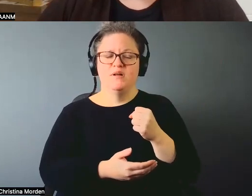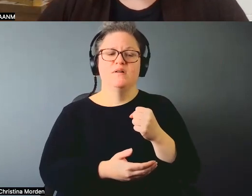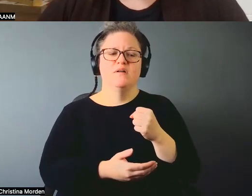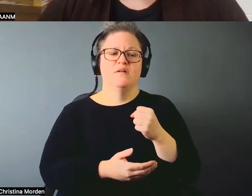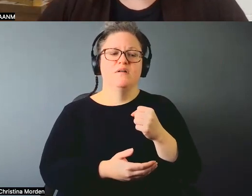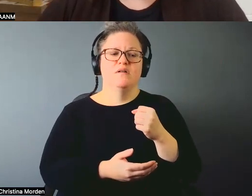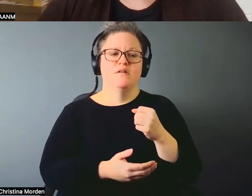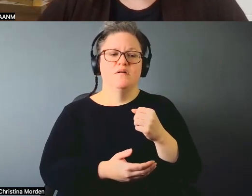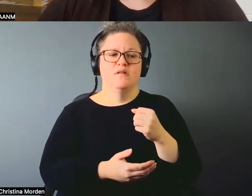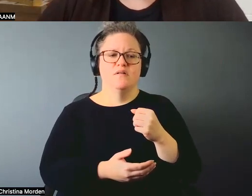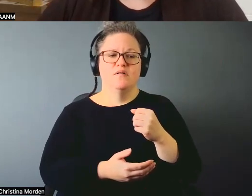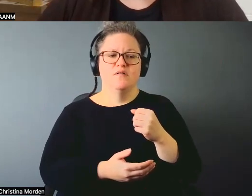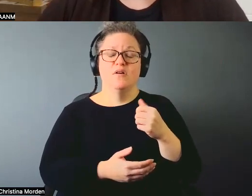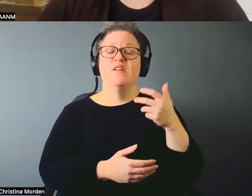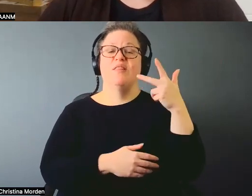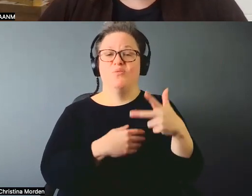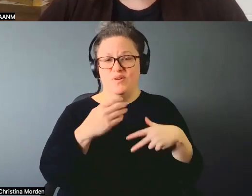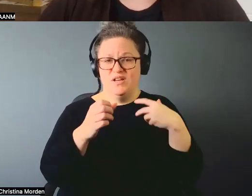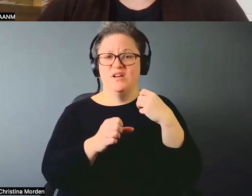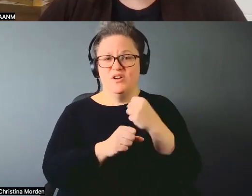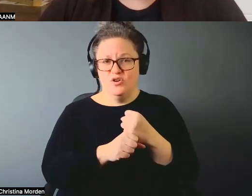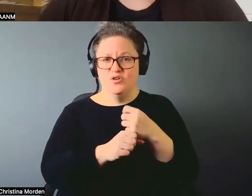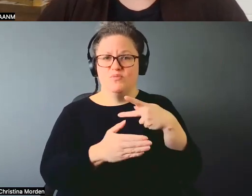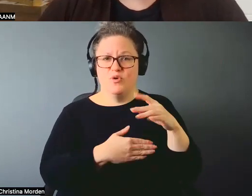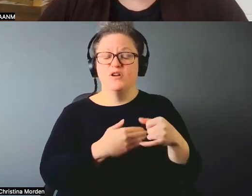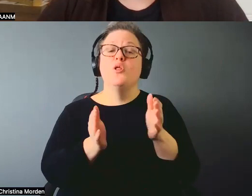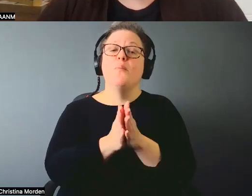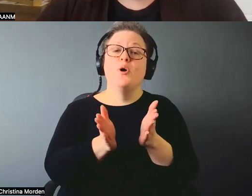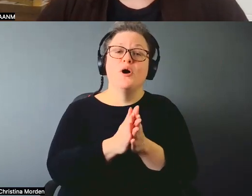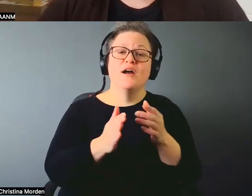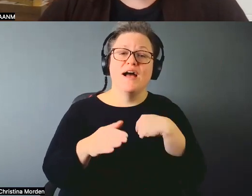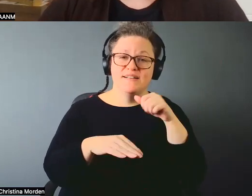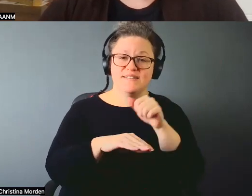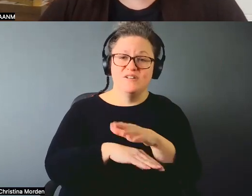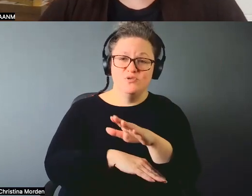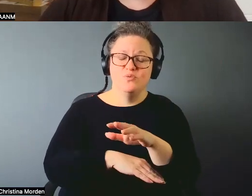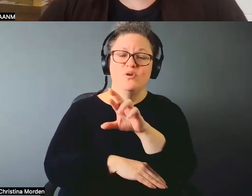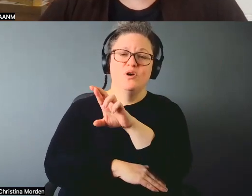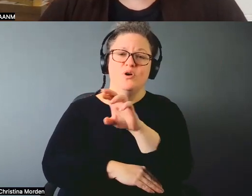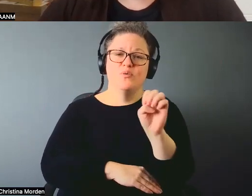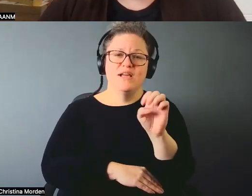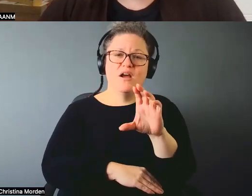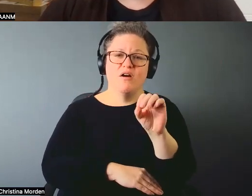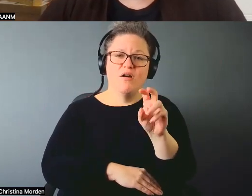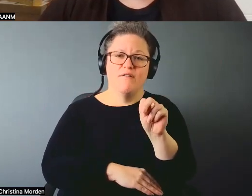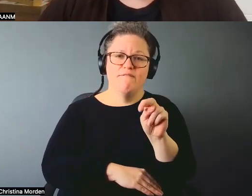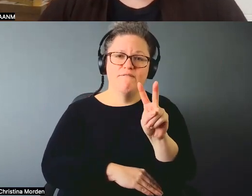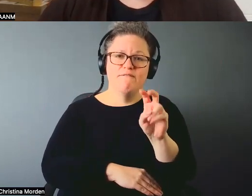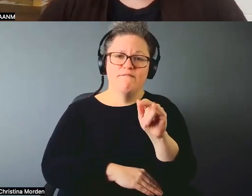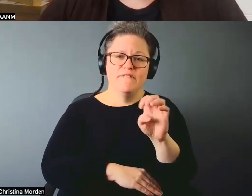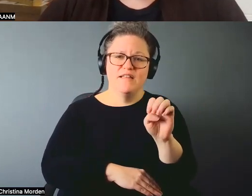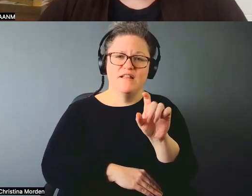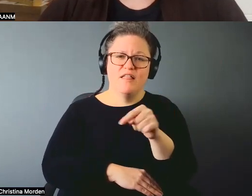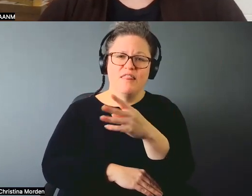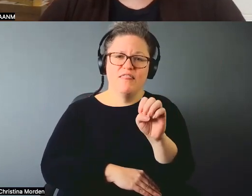It ended up being a three three year project, the book that I sent you to reconvene to shoreline. So that is the ending